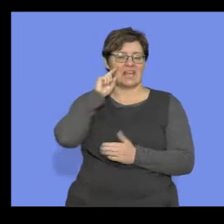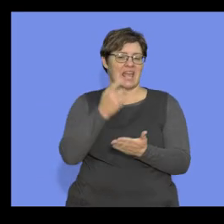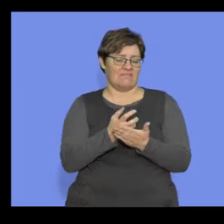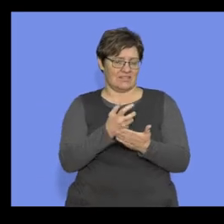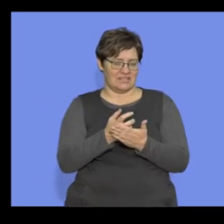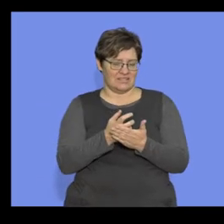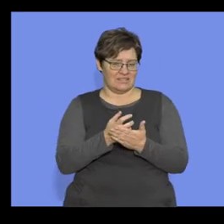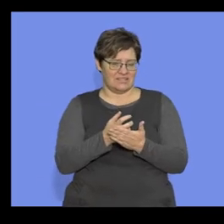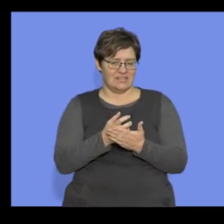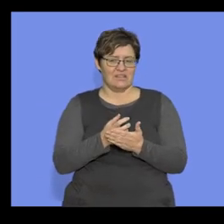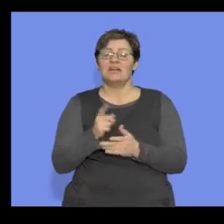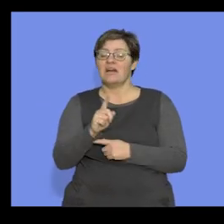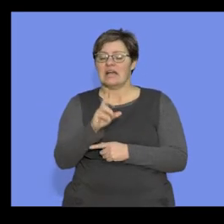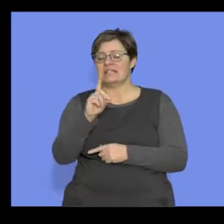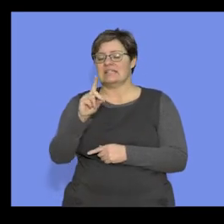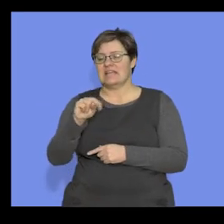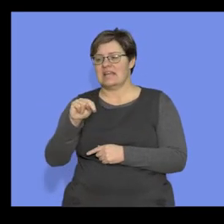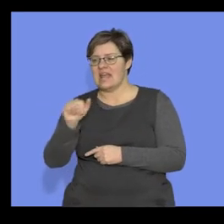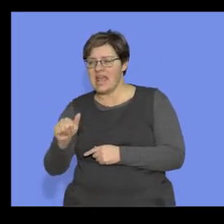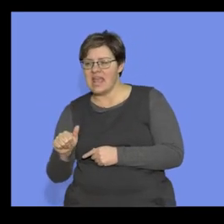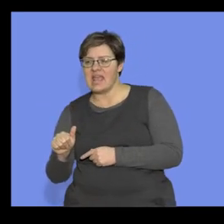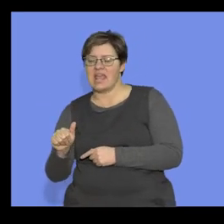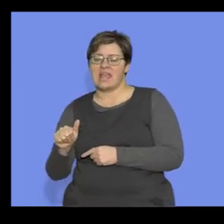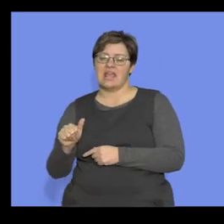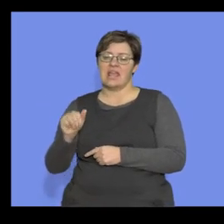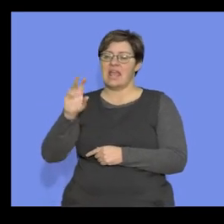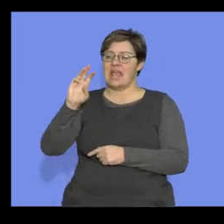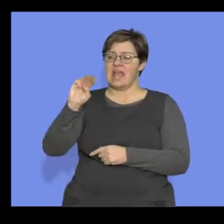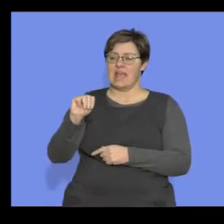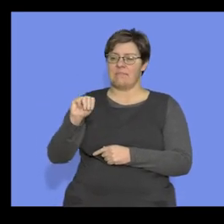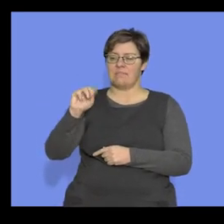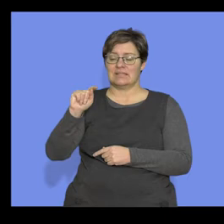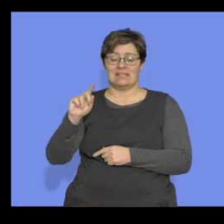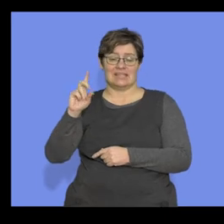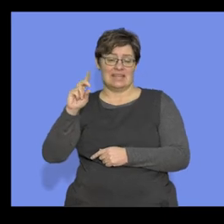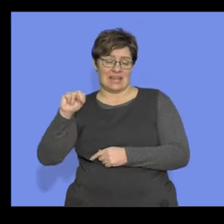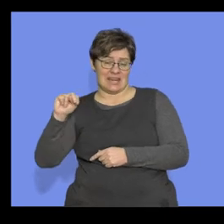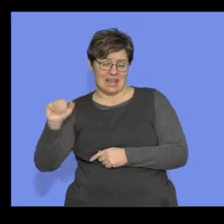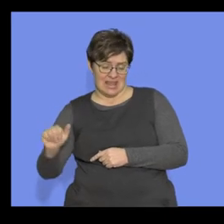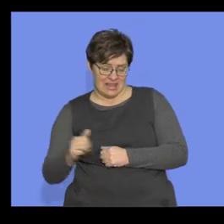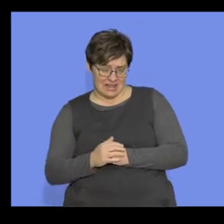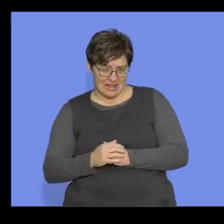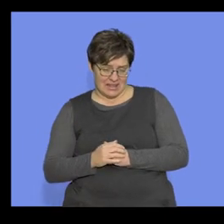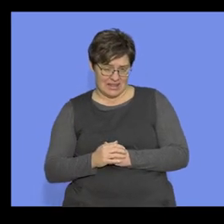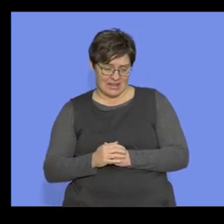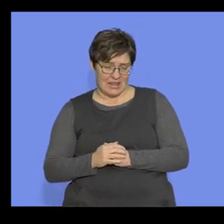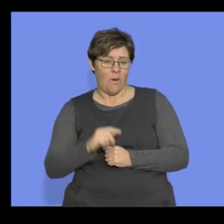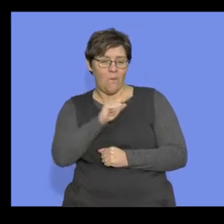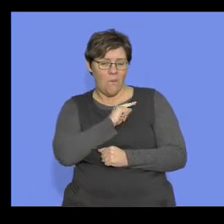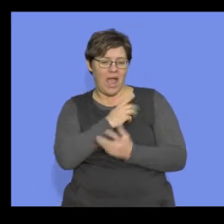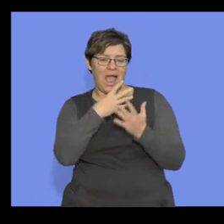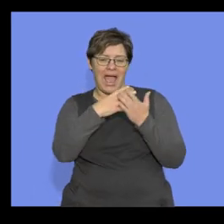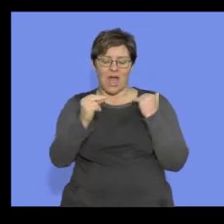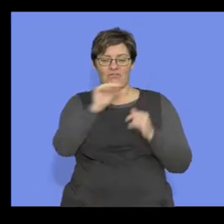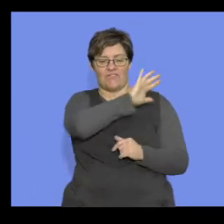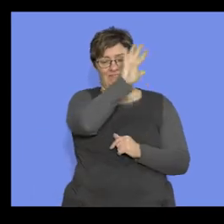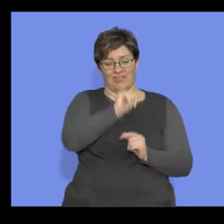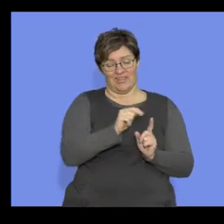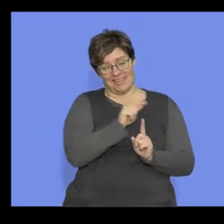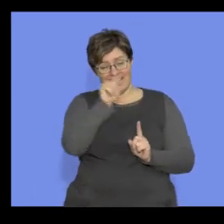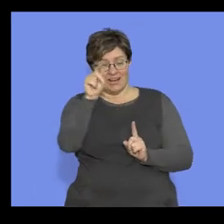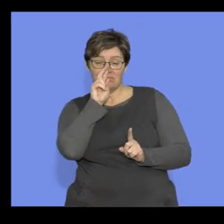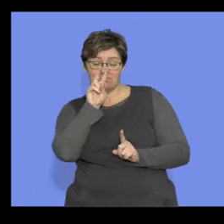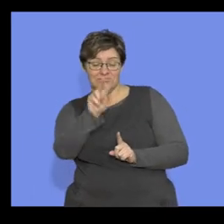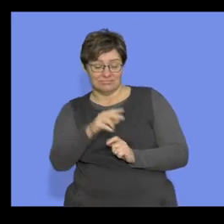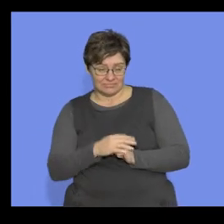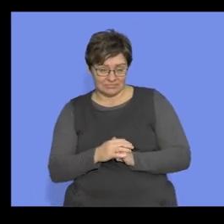of Africa, is genetic evidence. How similar are we genetically? And here,